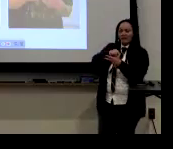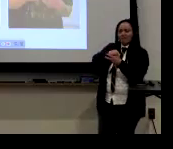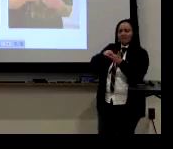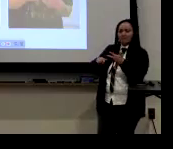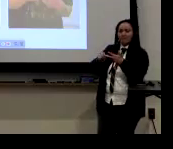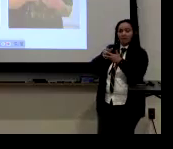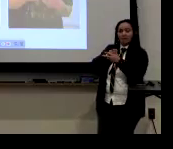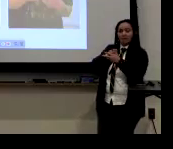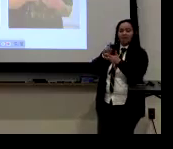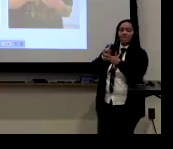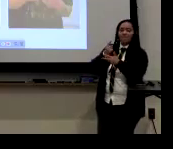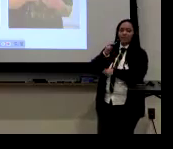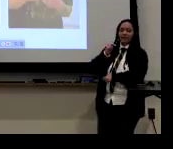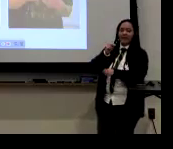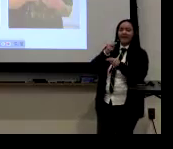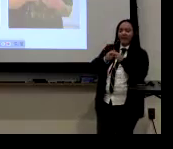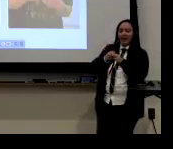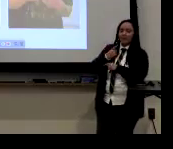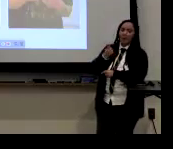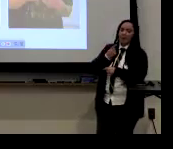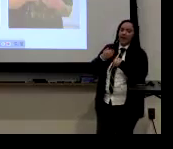all of the self-introductions, um,